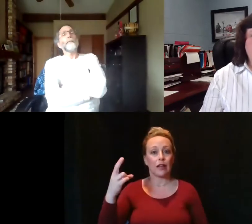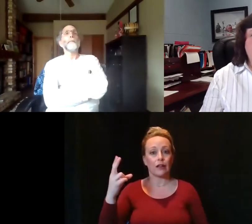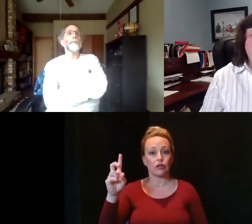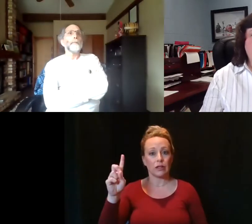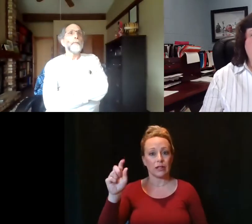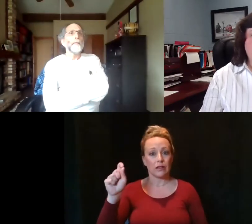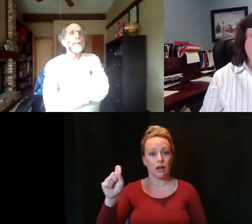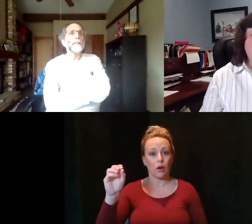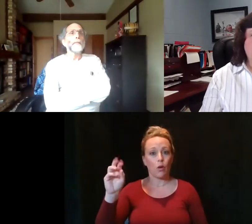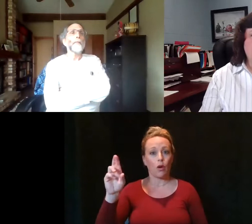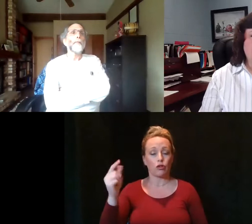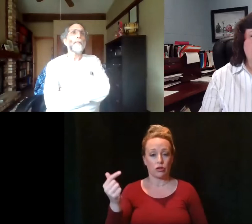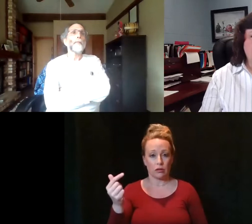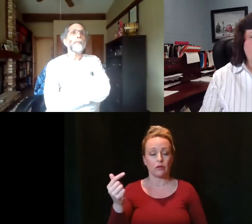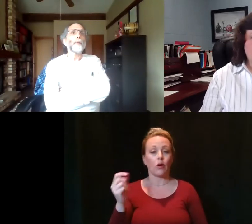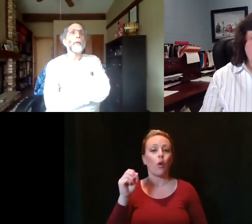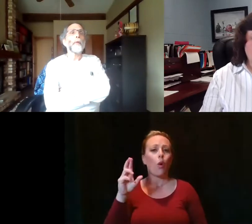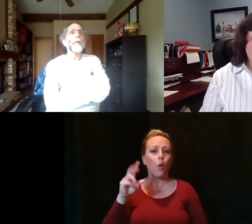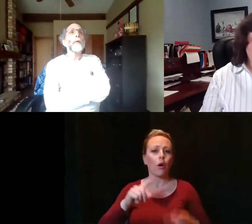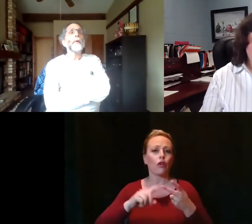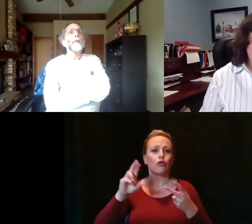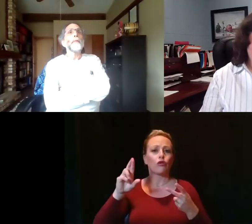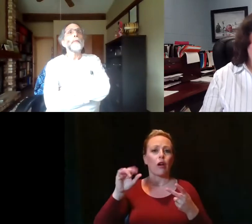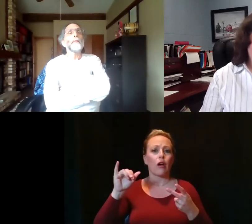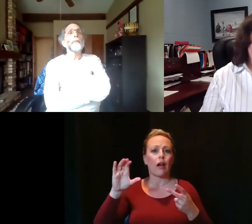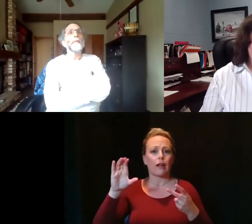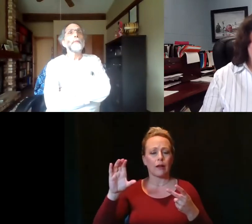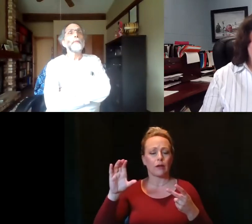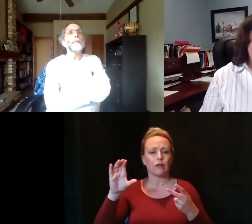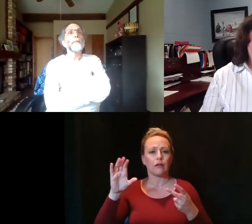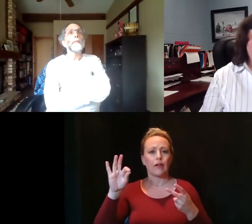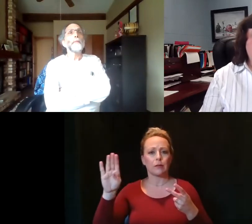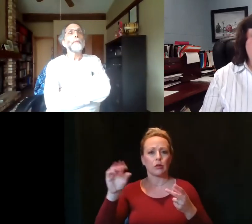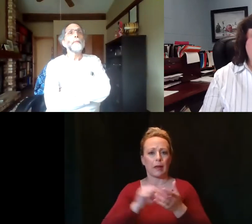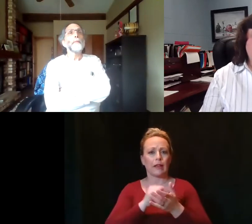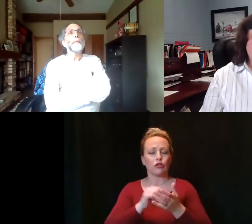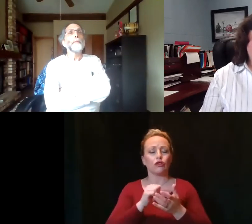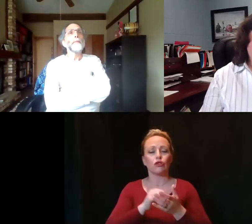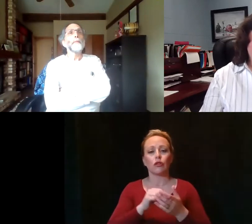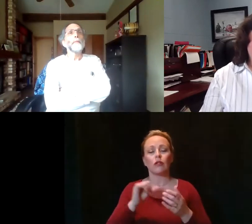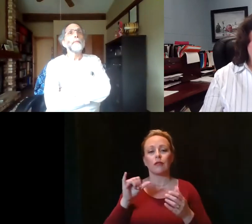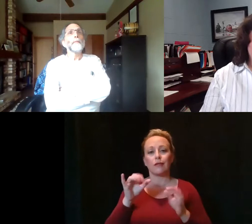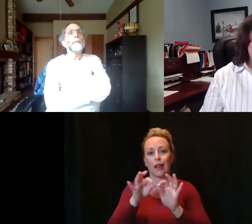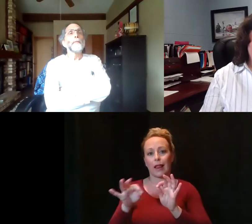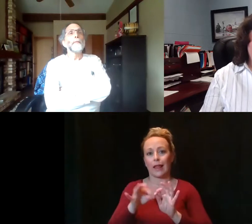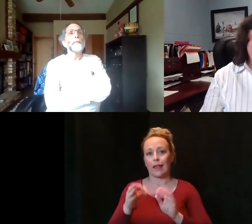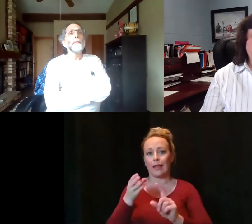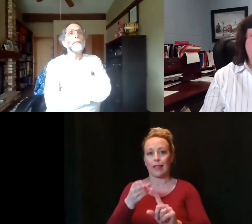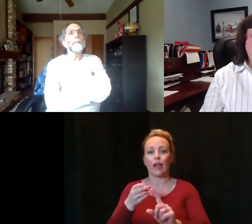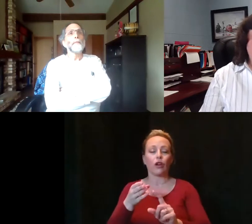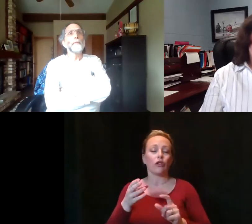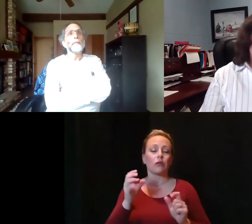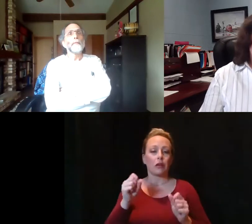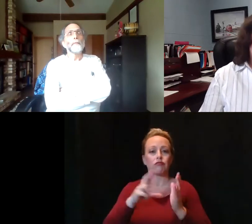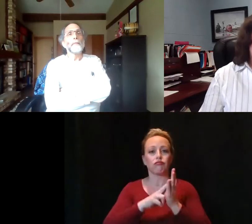or the Rock Island County Health Department's Facebook page, and there will be the links for a clinic you can sign up for.